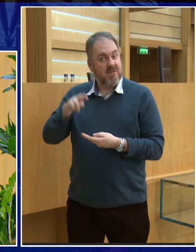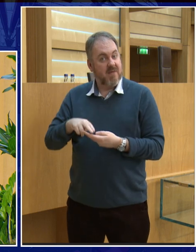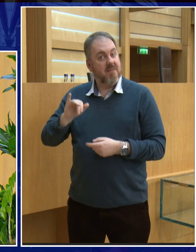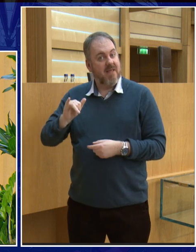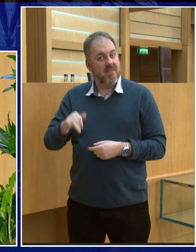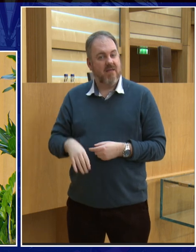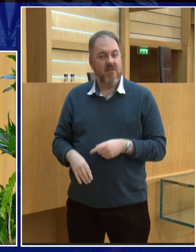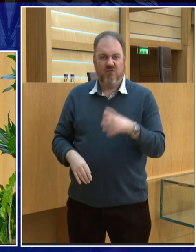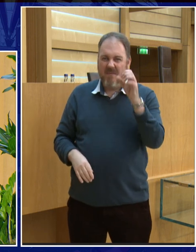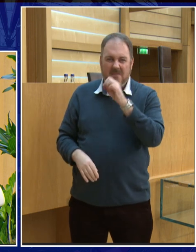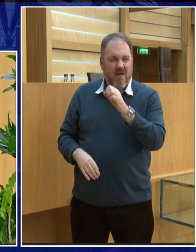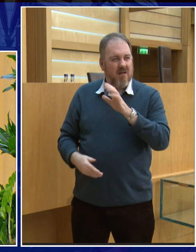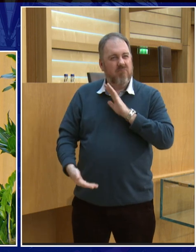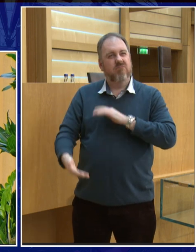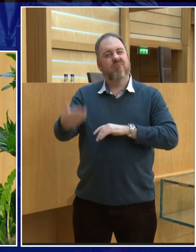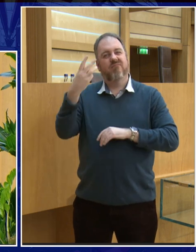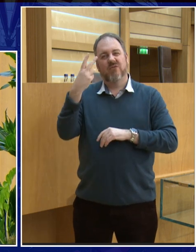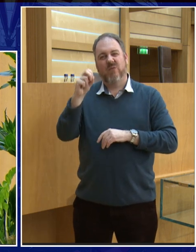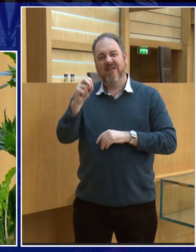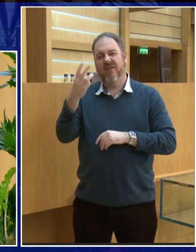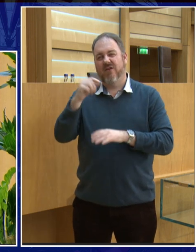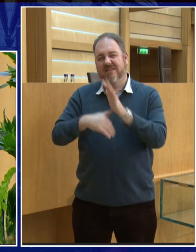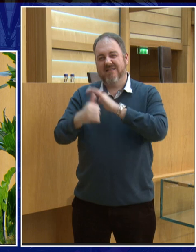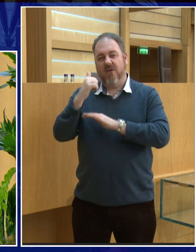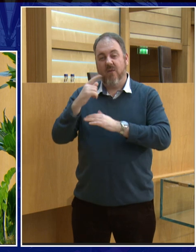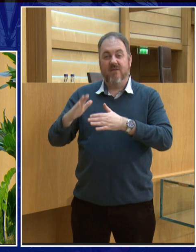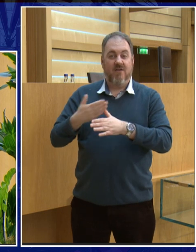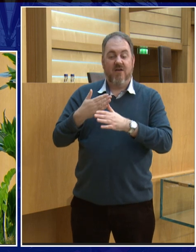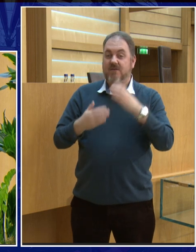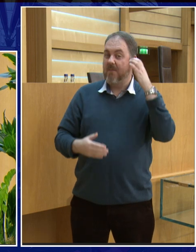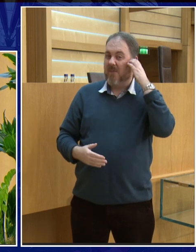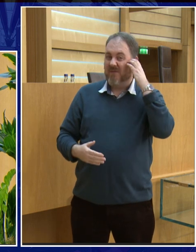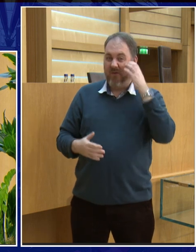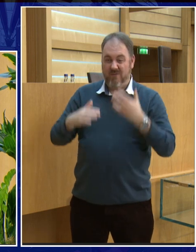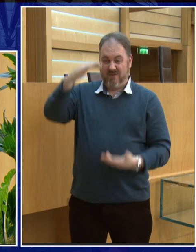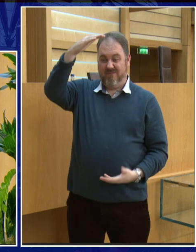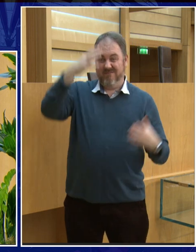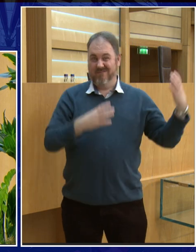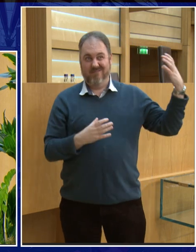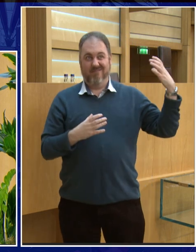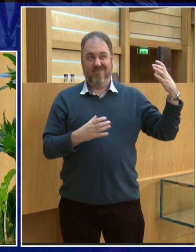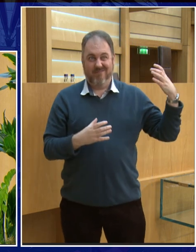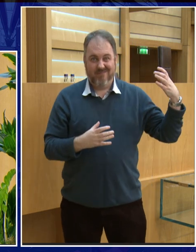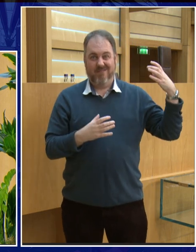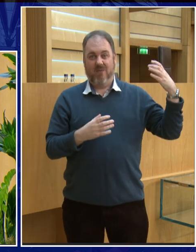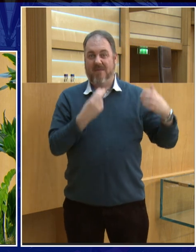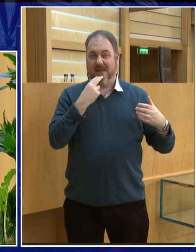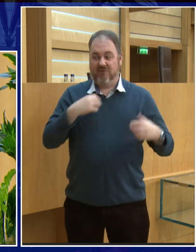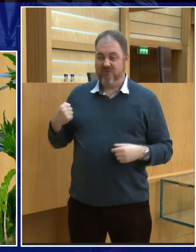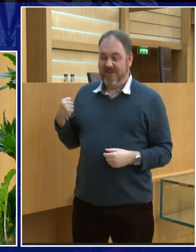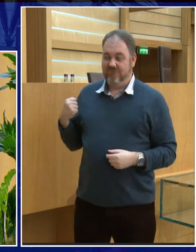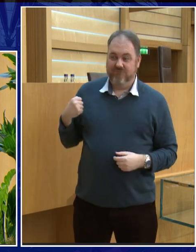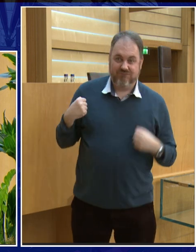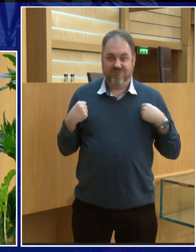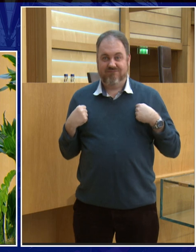first mobile phones were sort of you whoa they're huge and only sort of you a few business people had mobile phones because they were the only people who could